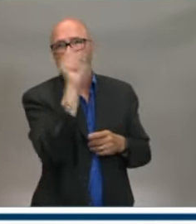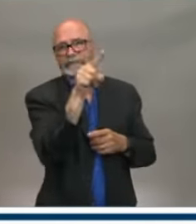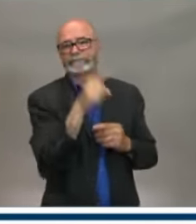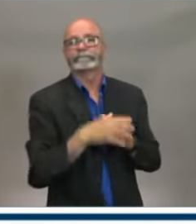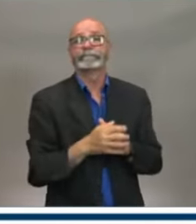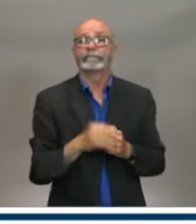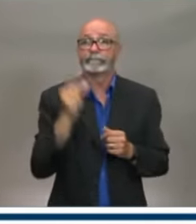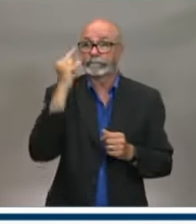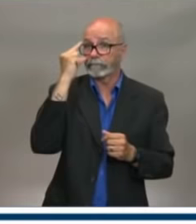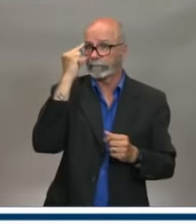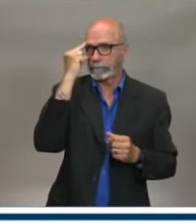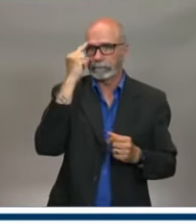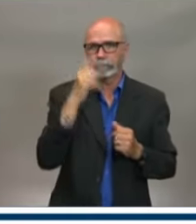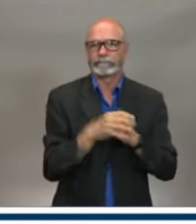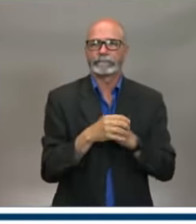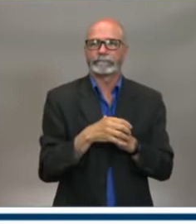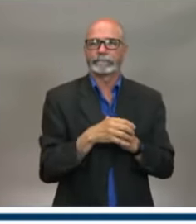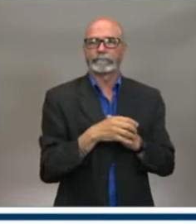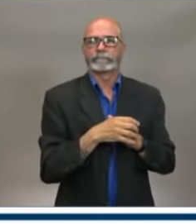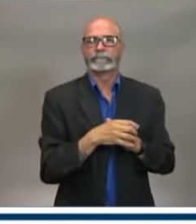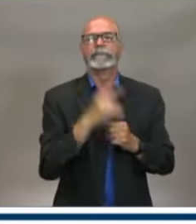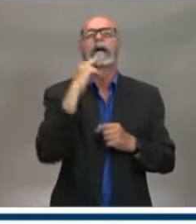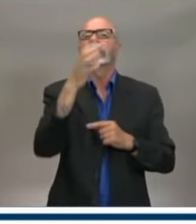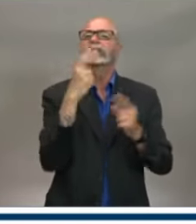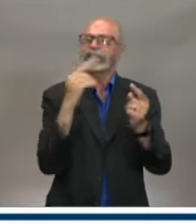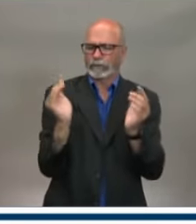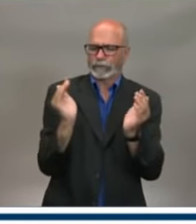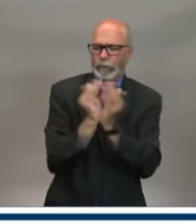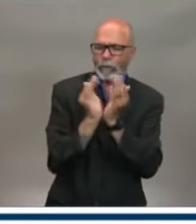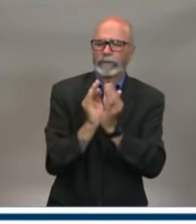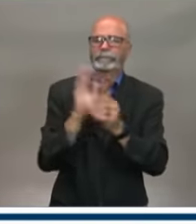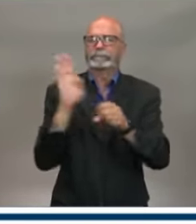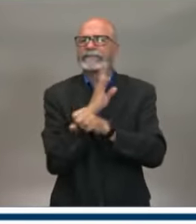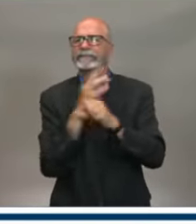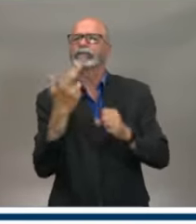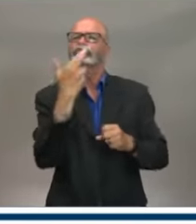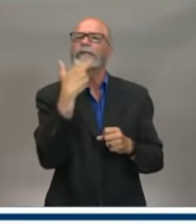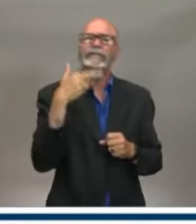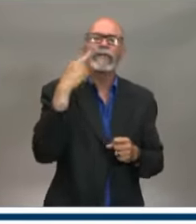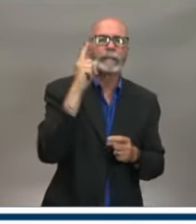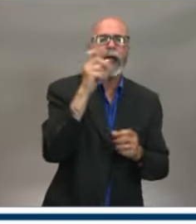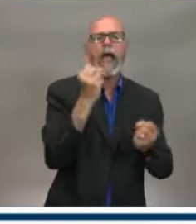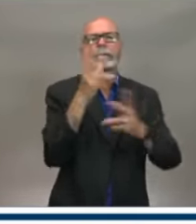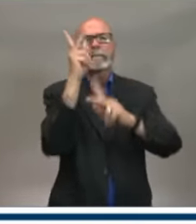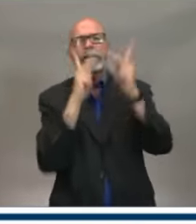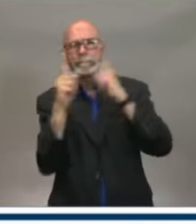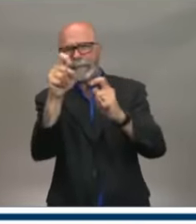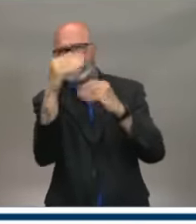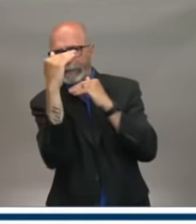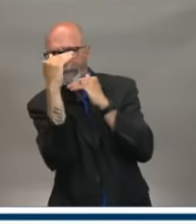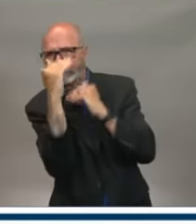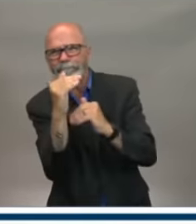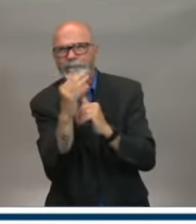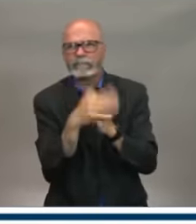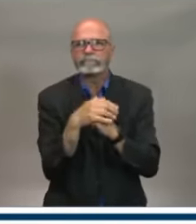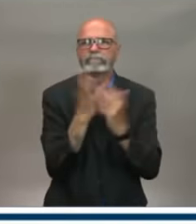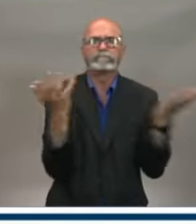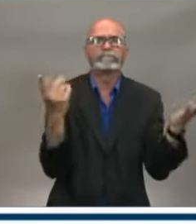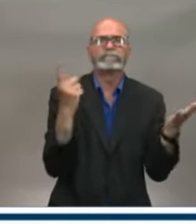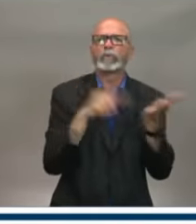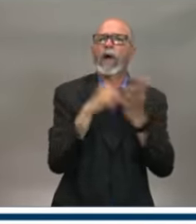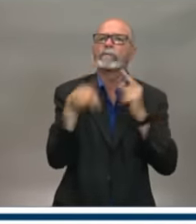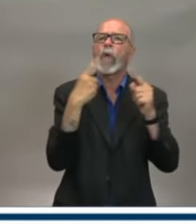smaller businesses and smaller restaurants in terms of capacity and what you may require of them. I'm wondering about larger businesses,